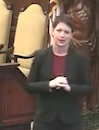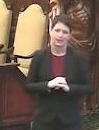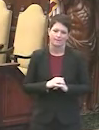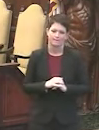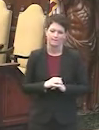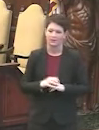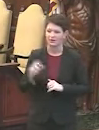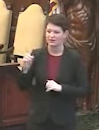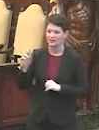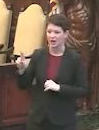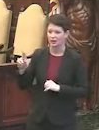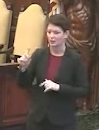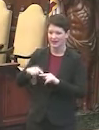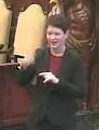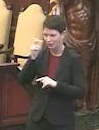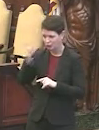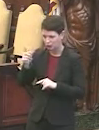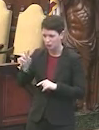You're muted, Doc.